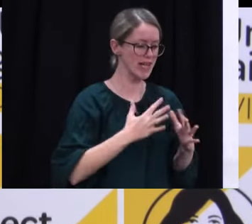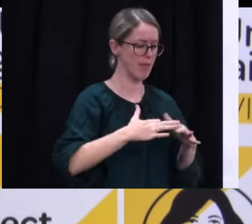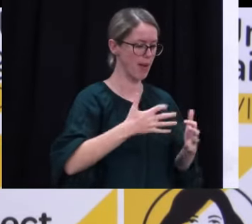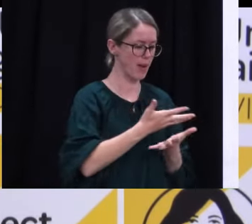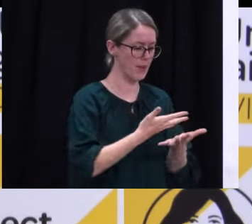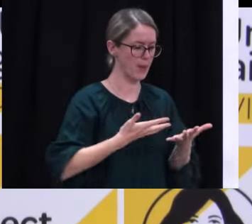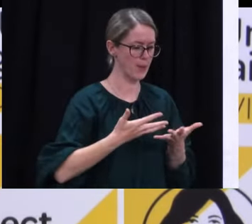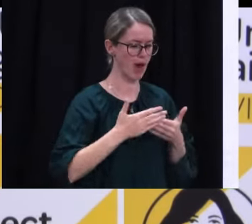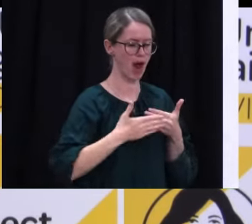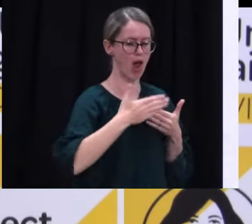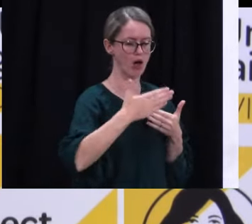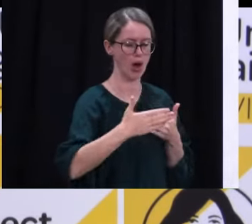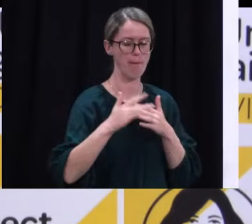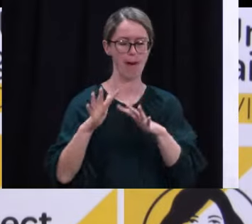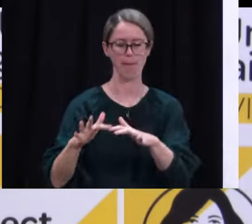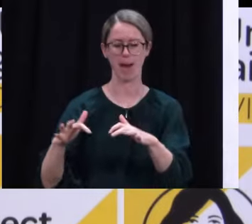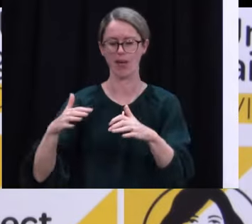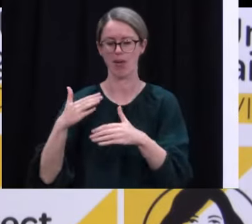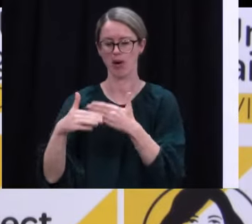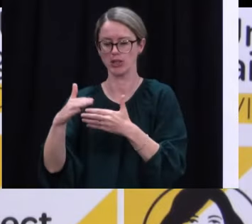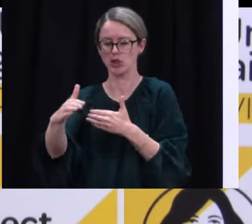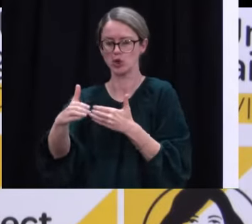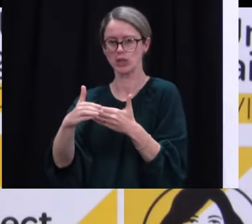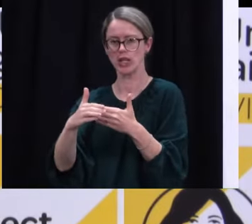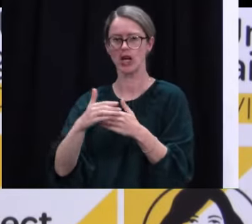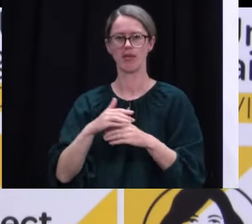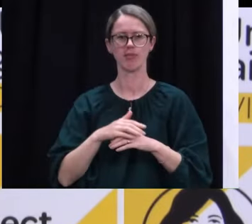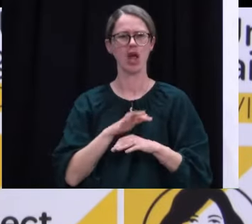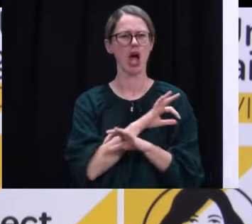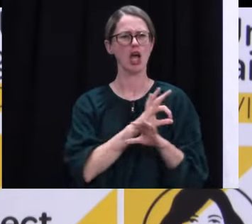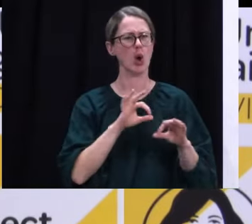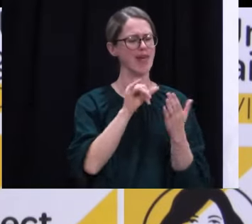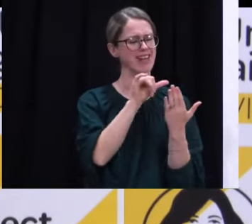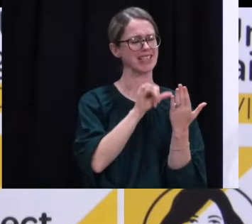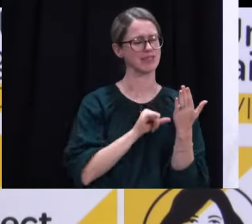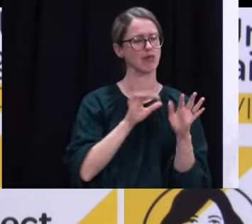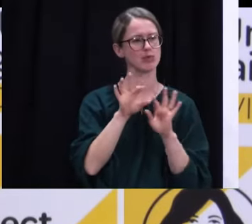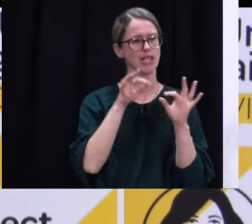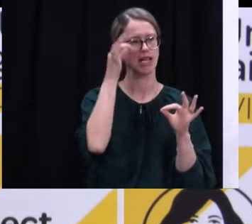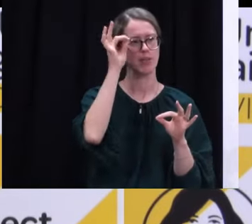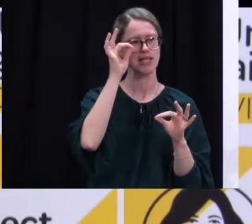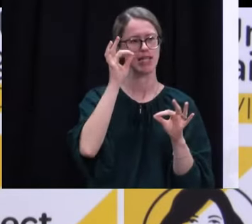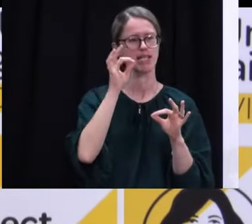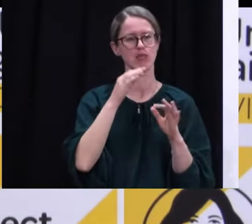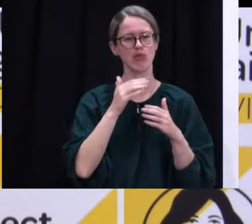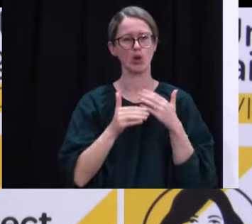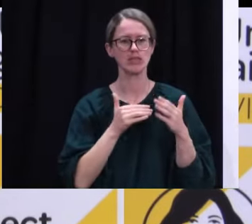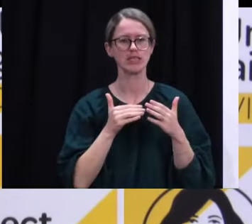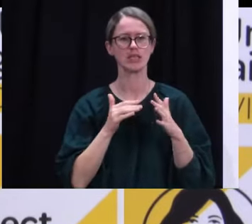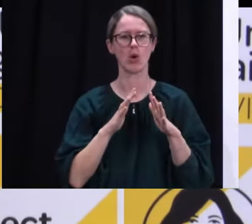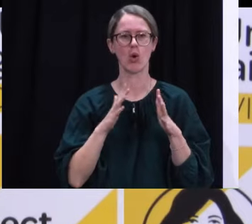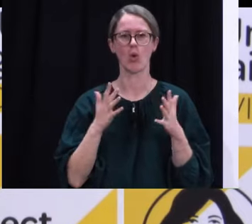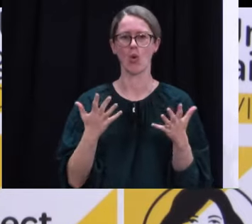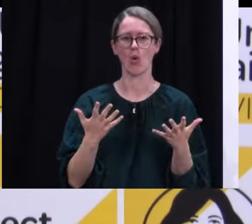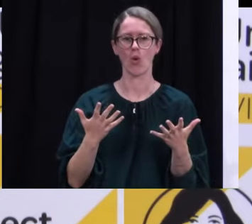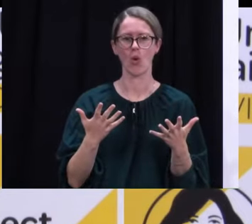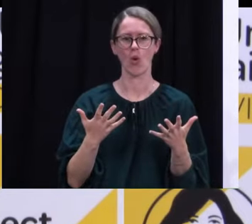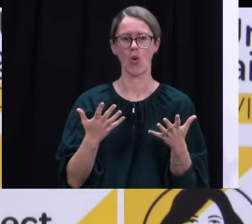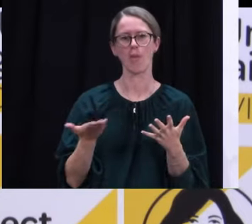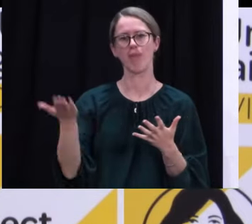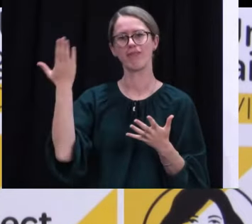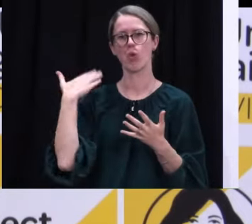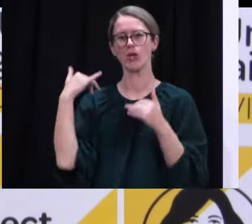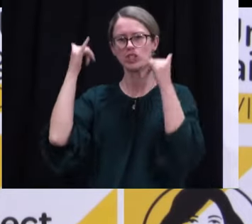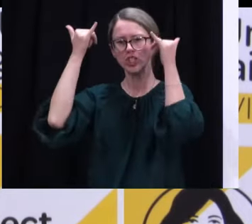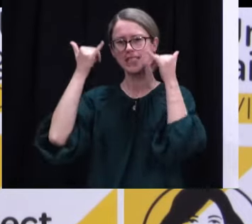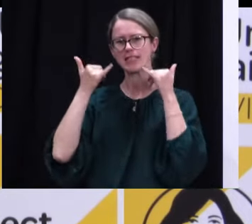been engaged. I haven't got a list from the select committee process, though, specifically, or necessarily what Justice did beforehand,